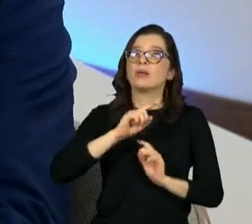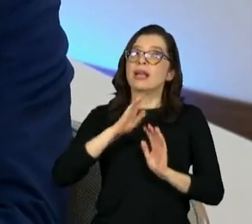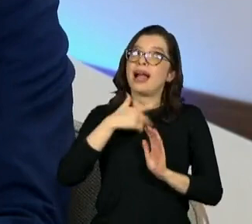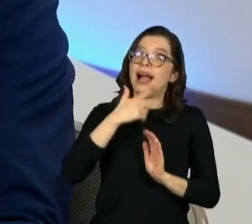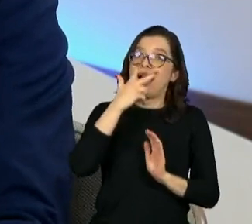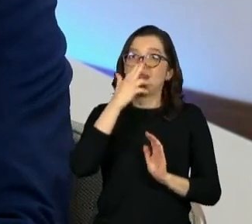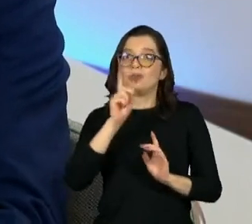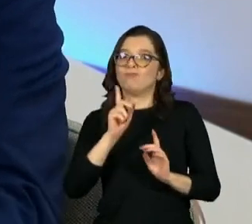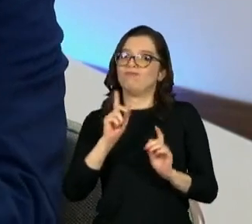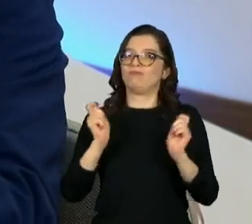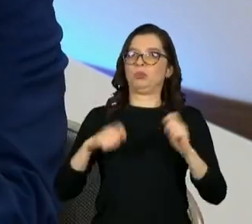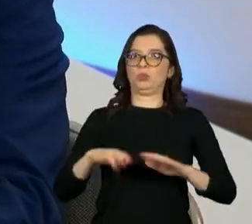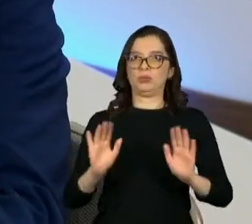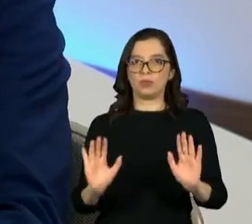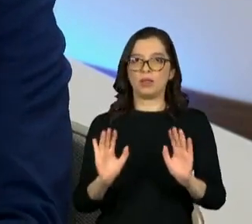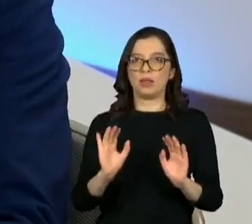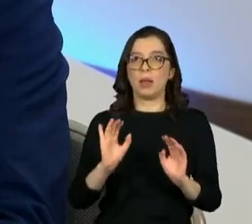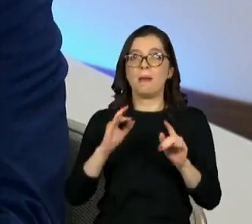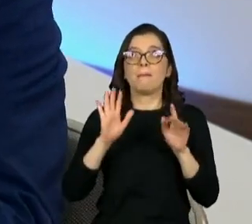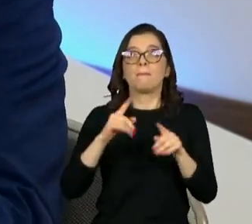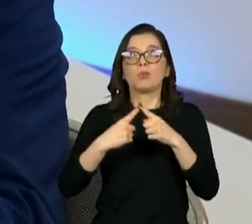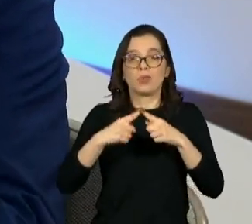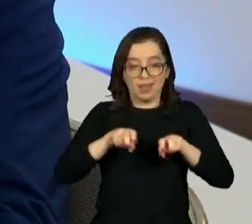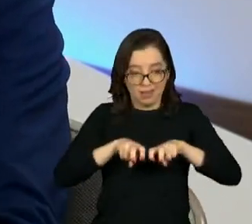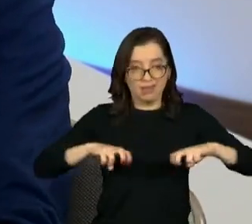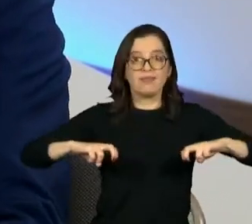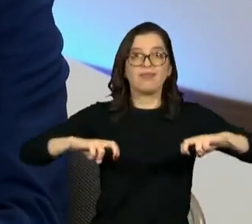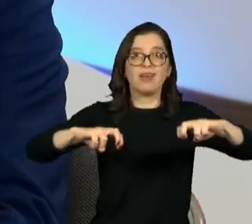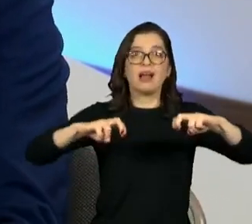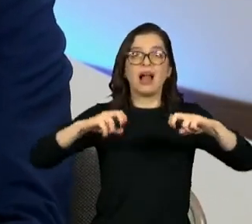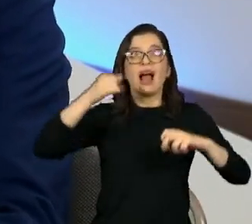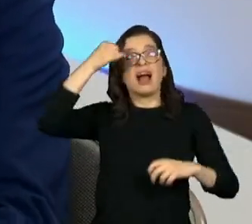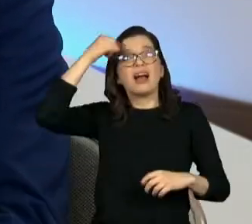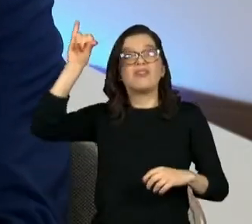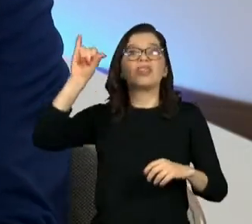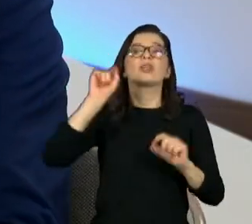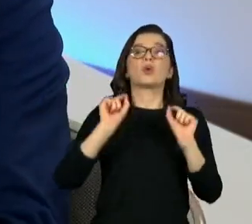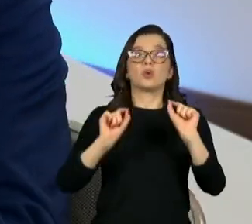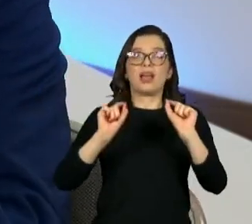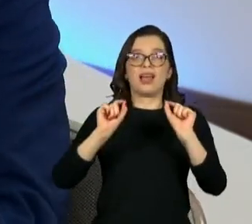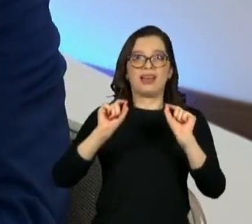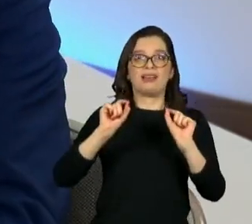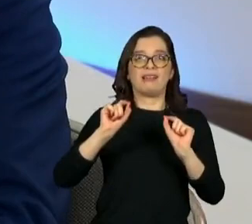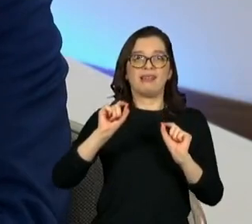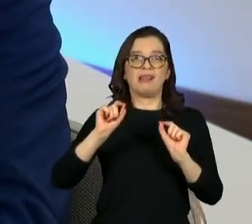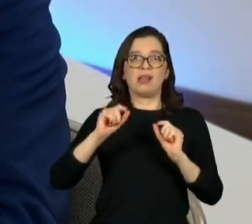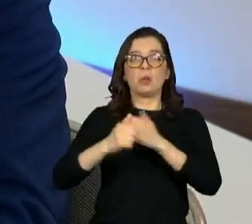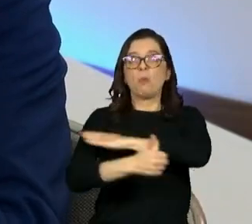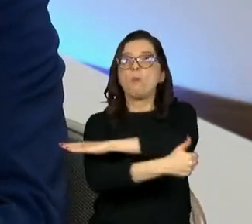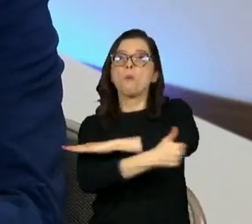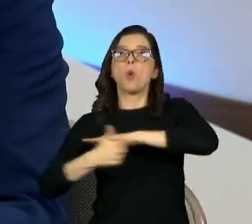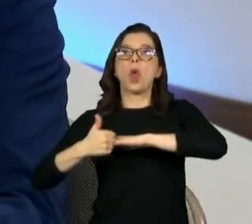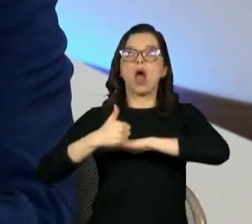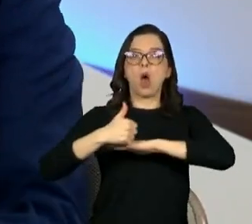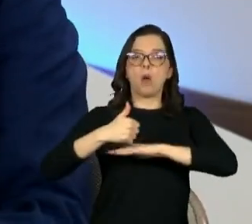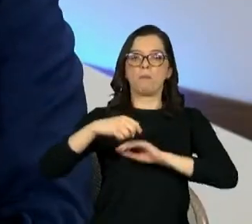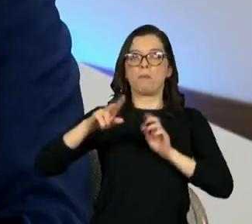don't think it's possible, even for courts, to avoid, completely to avoid, moral judgment when making legal